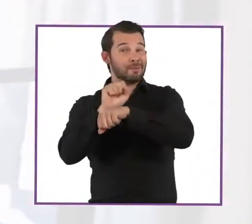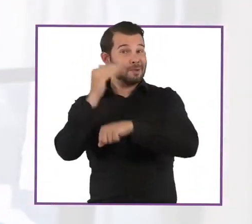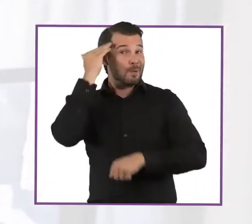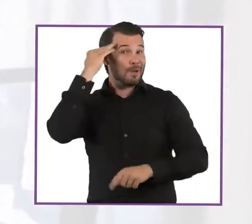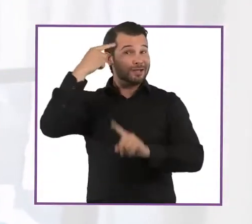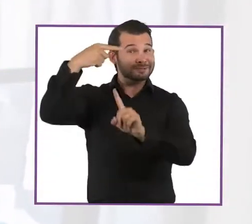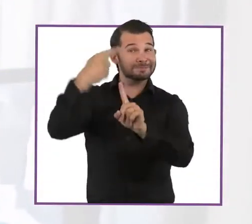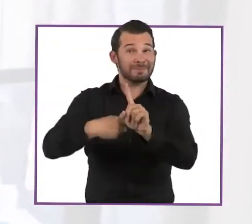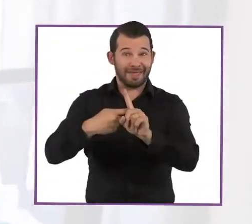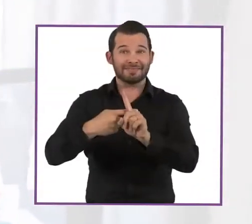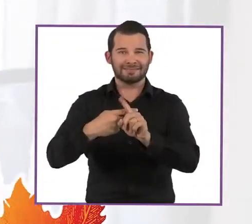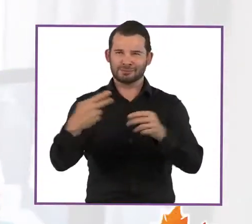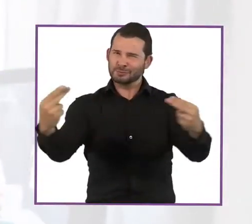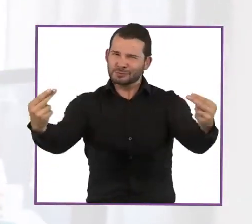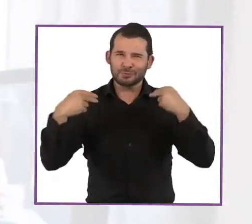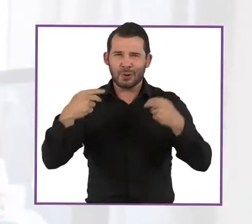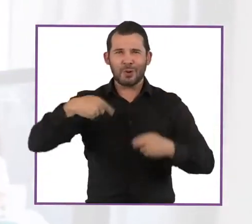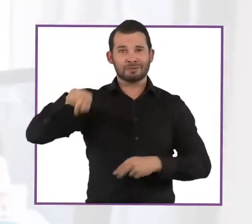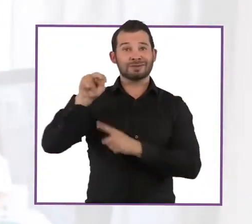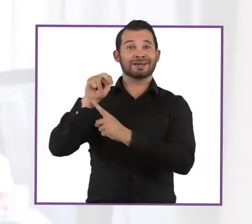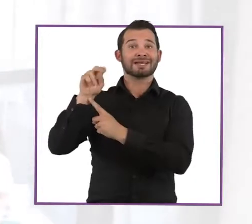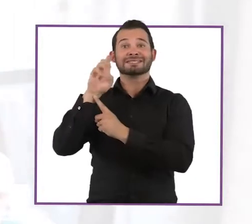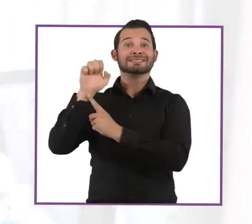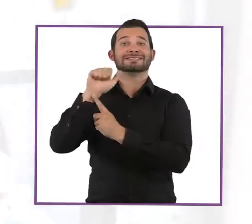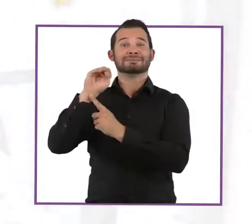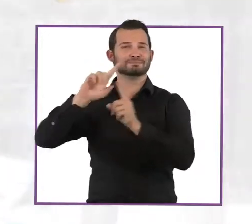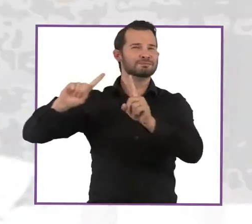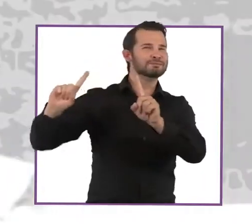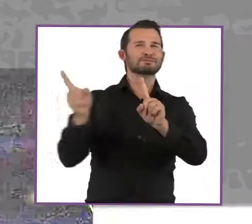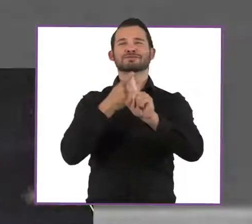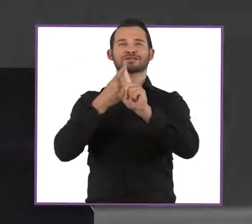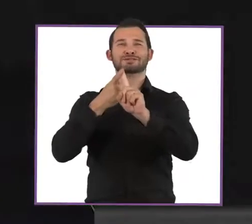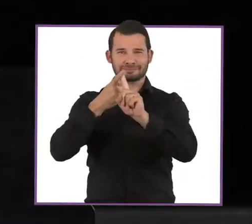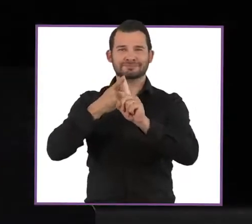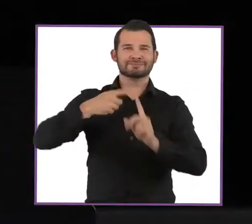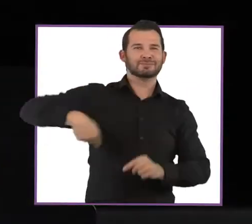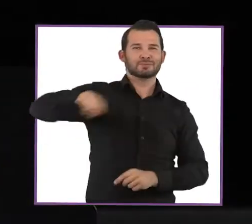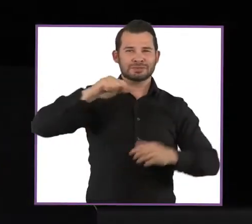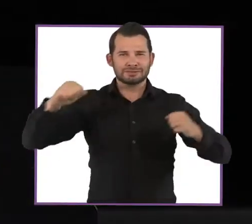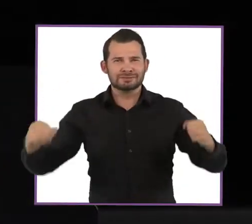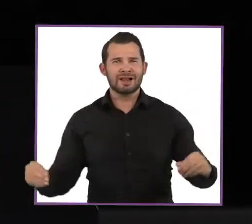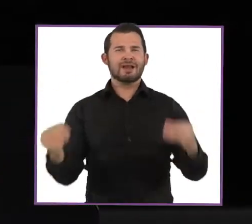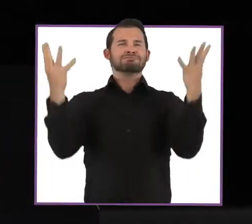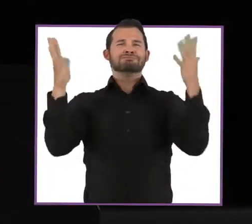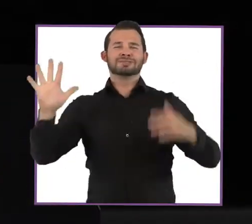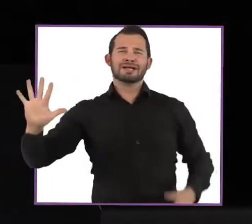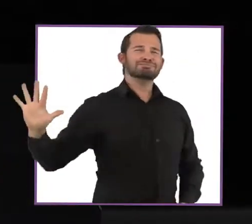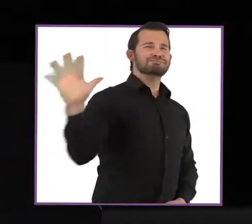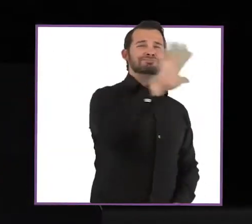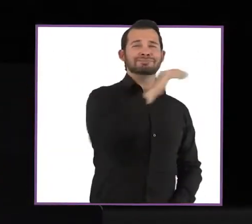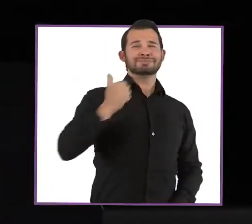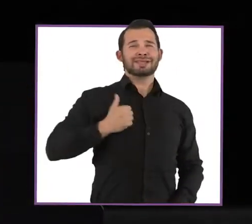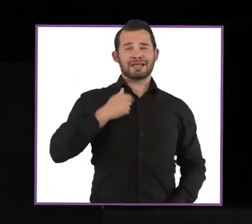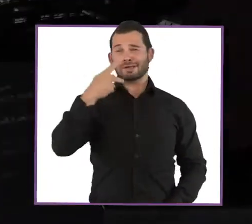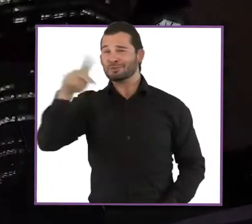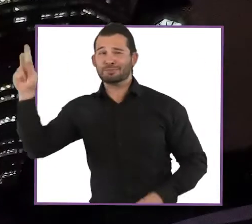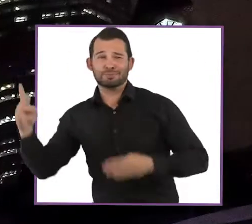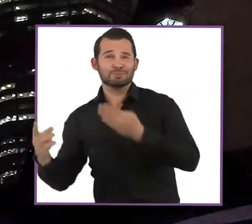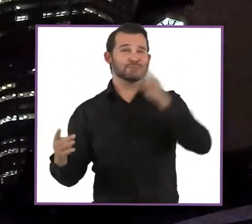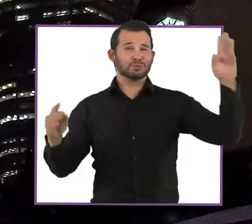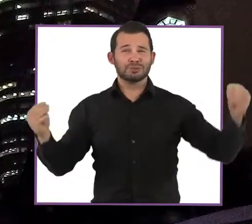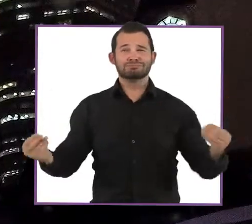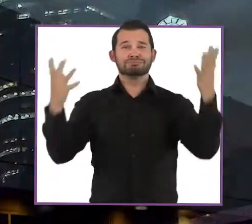employment awareness one join us for this ending first we're lighting up the nation purple and blue